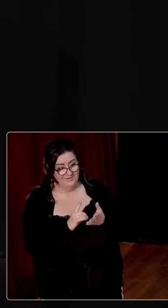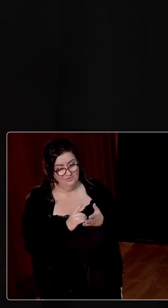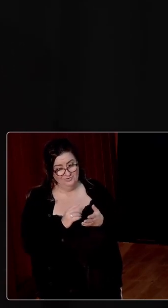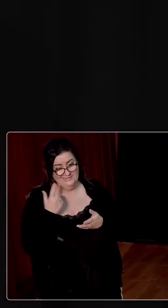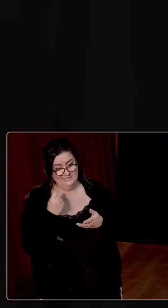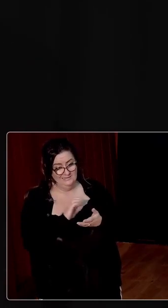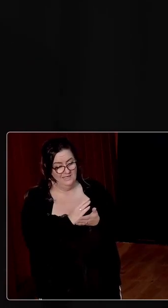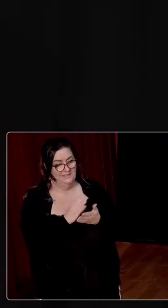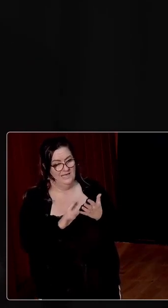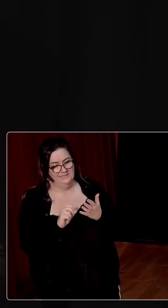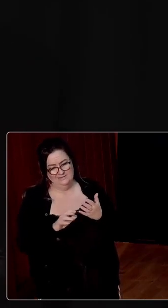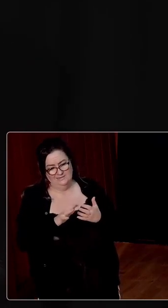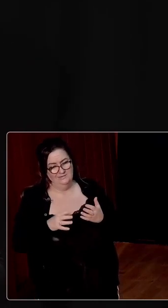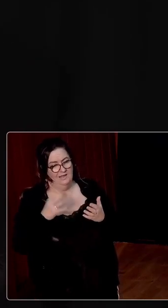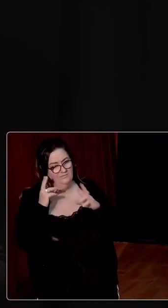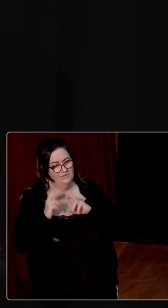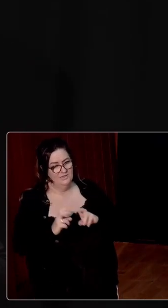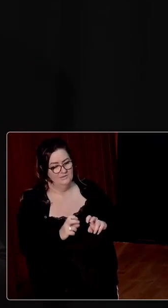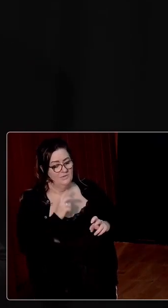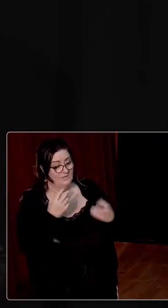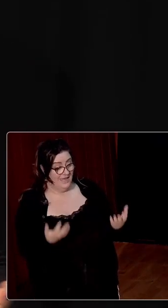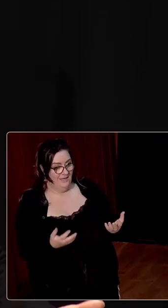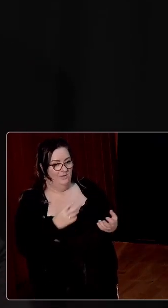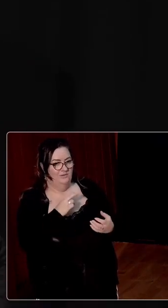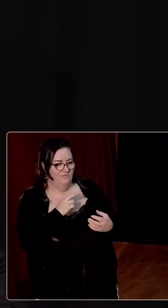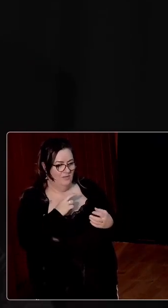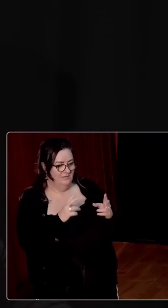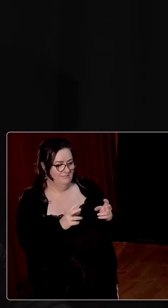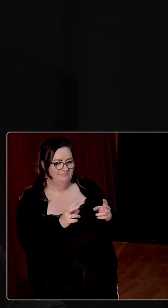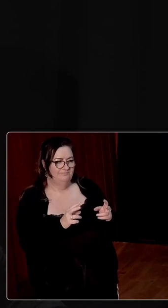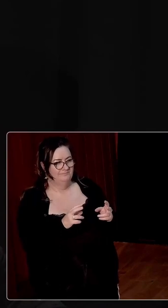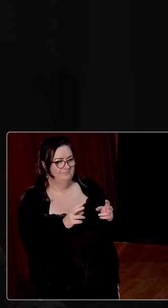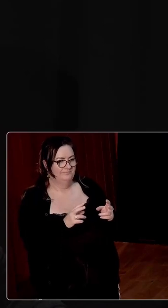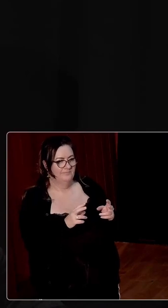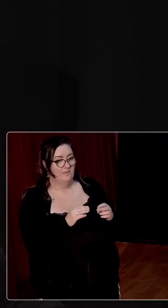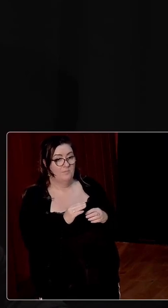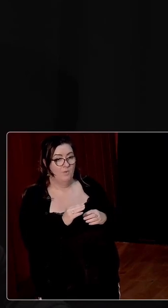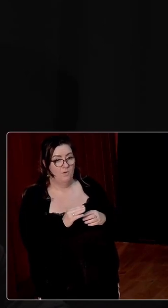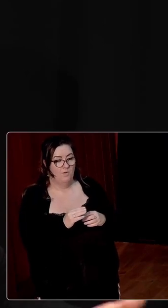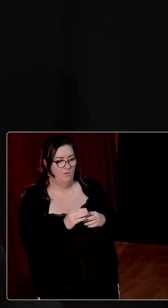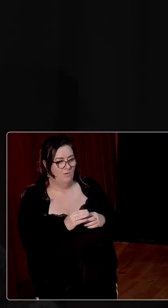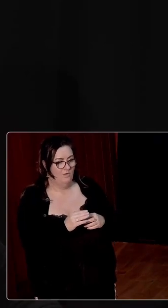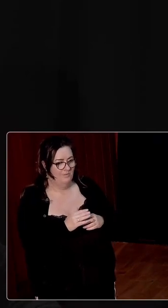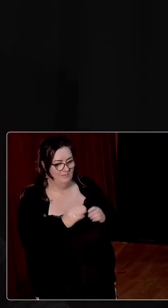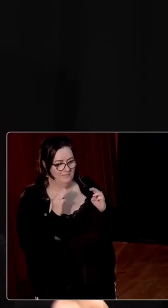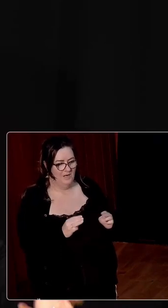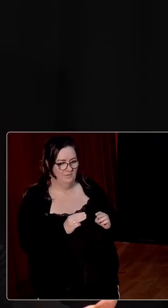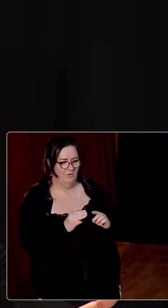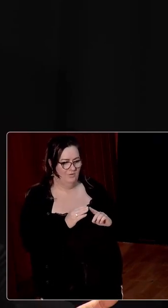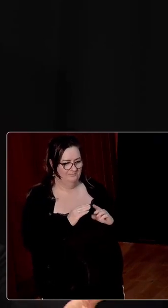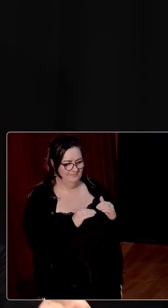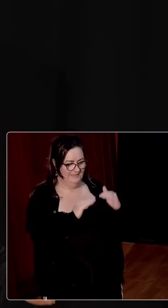80s. But I think what you're getting now are voices that are really kind of on the on the kind of lowest level in terms of power